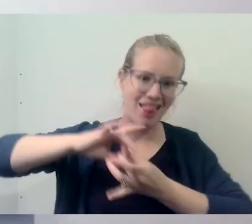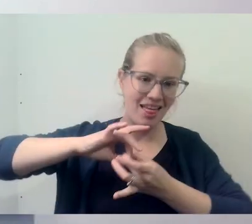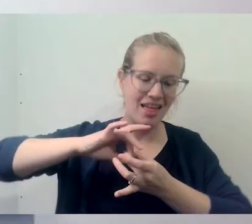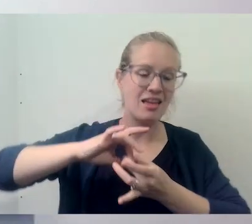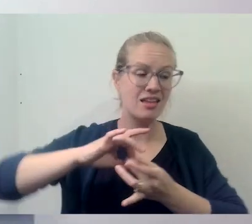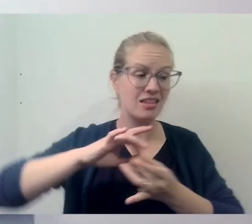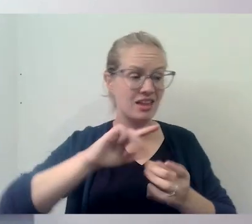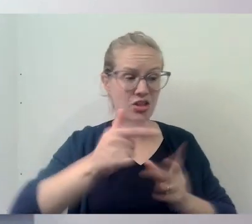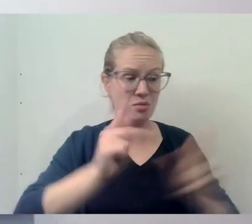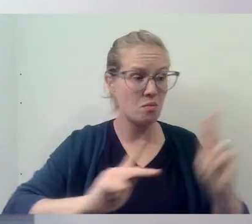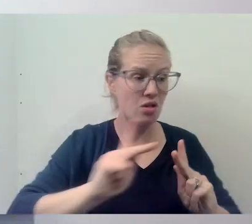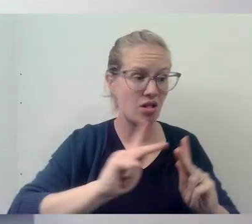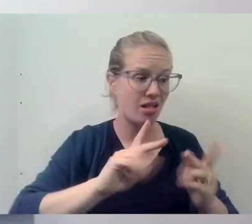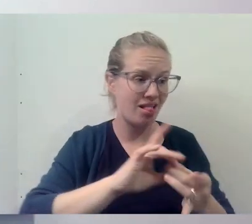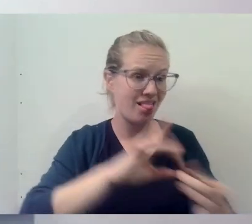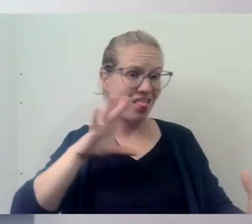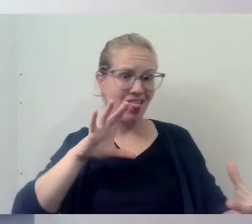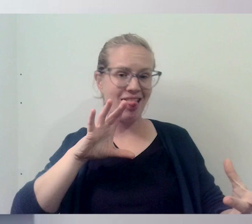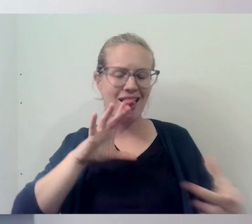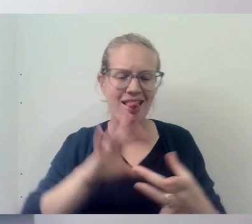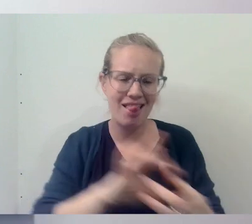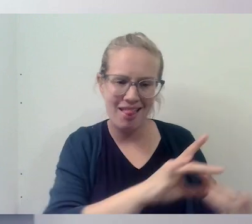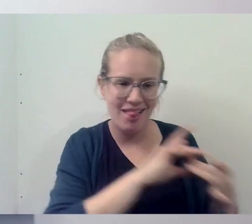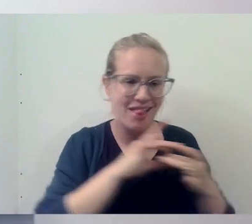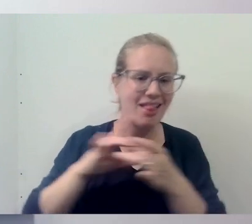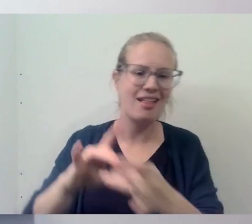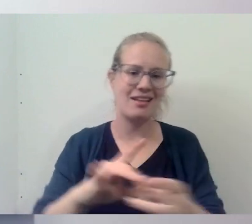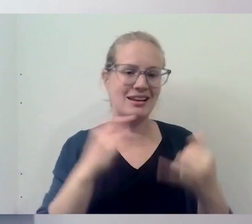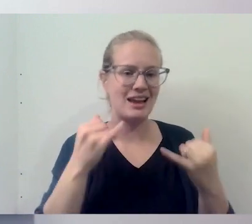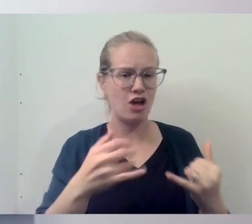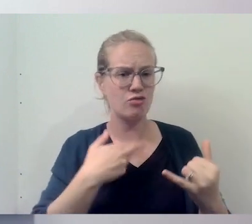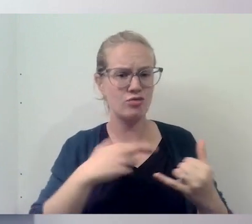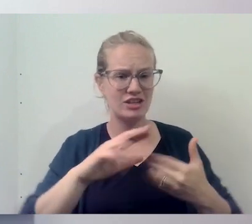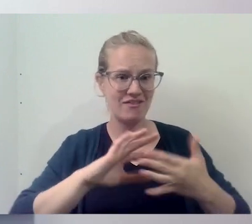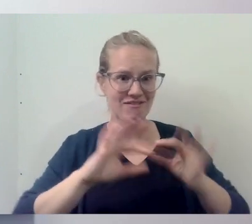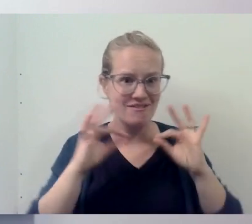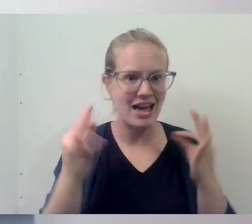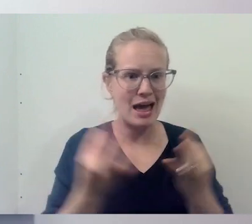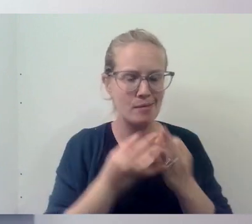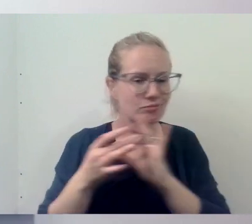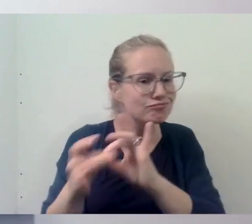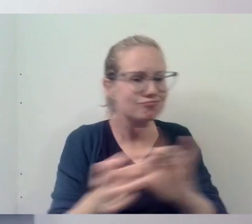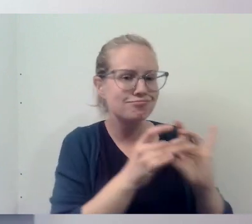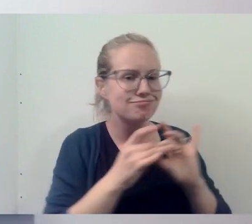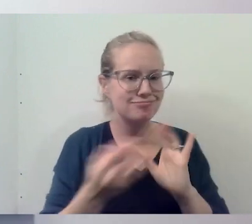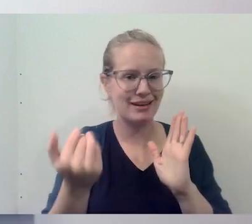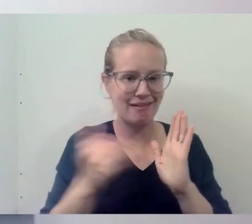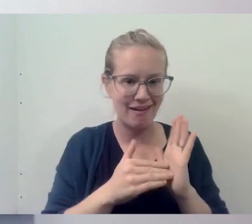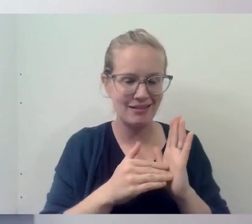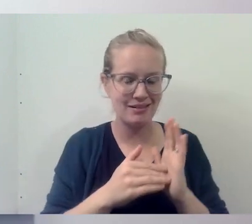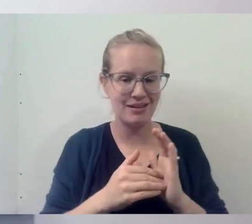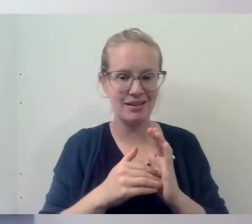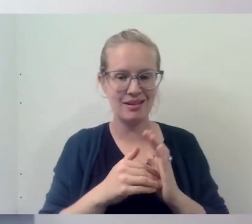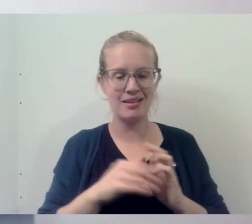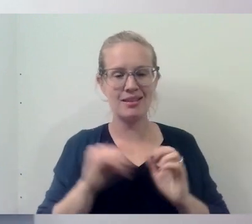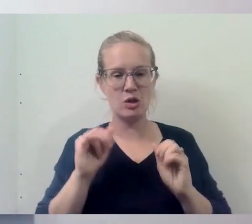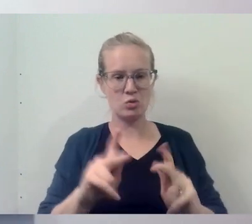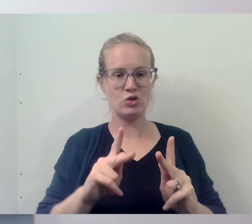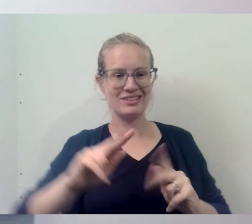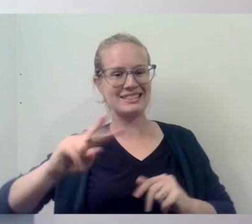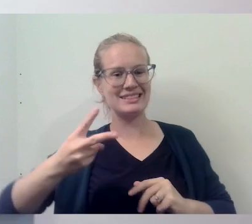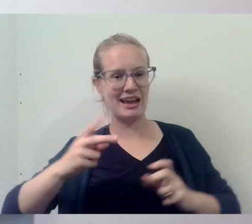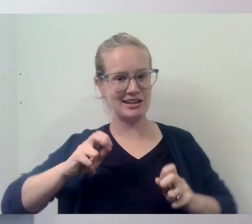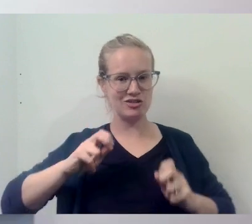reconciled to my community, to my religious family. And so that gives me the opportunity, like a second